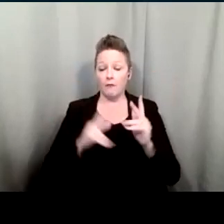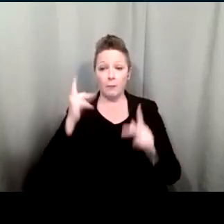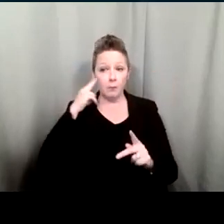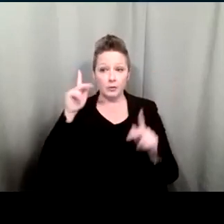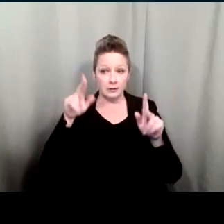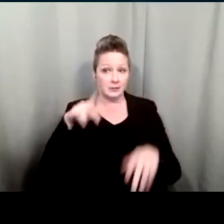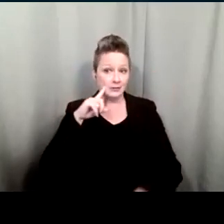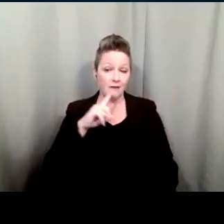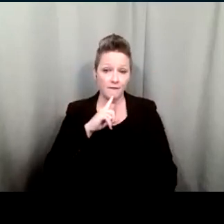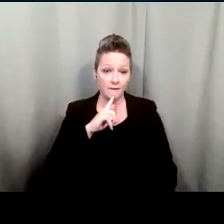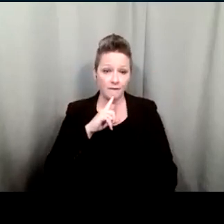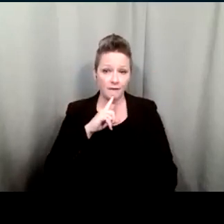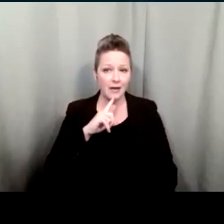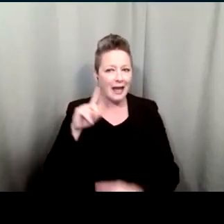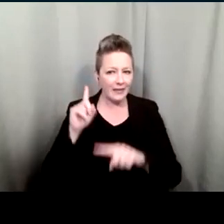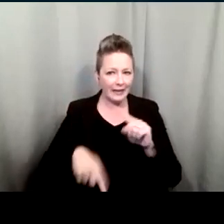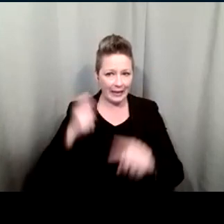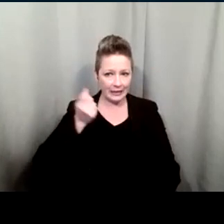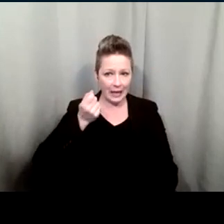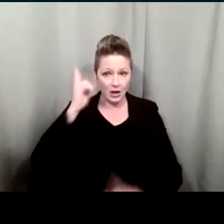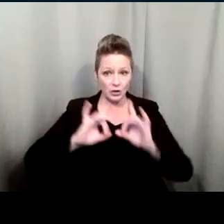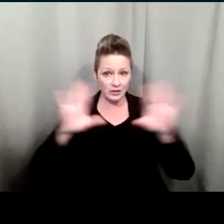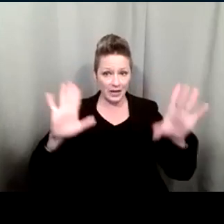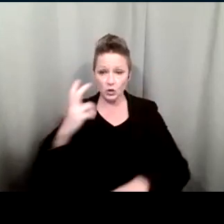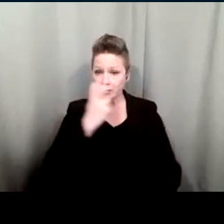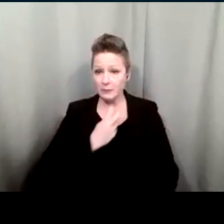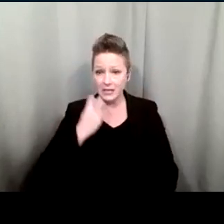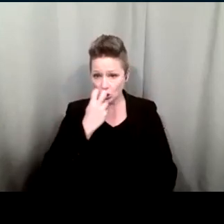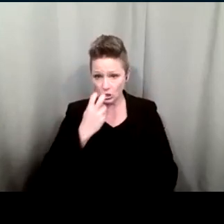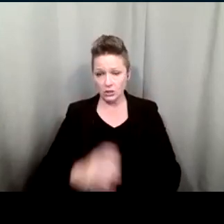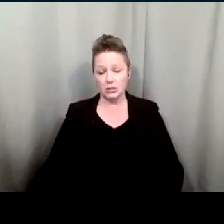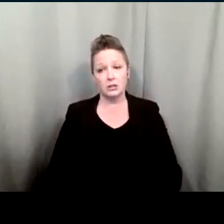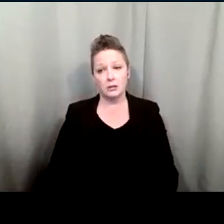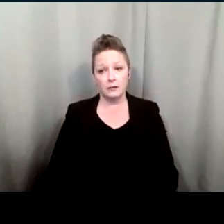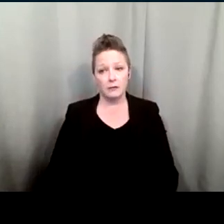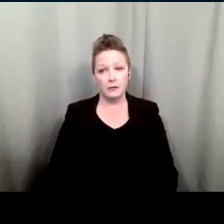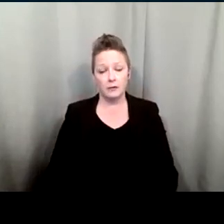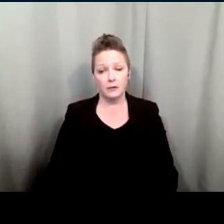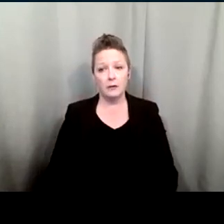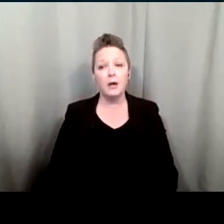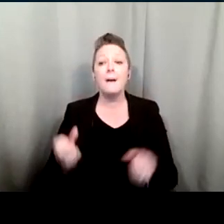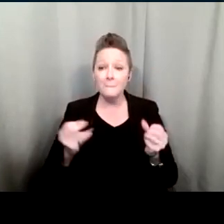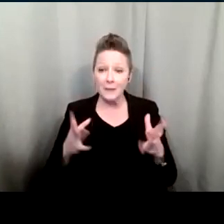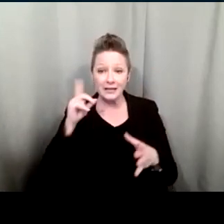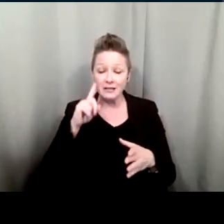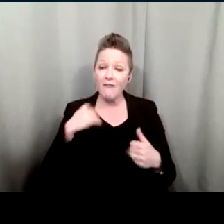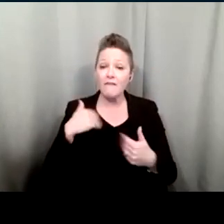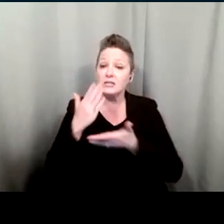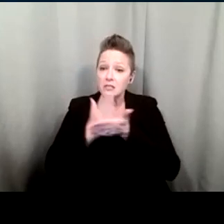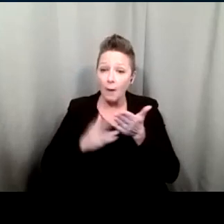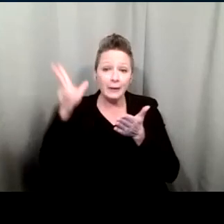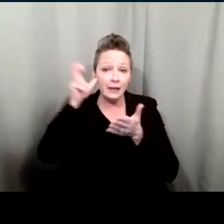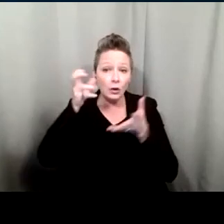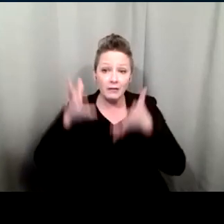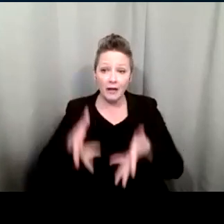discriminate your speech many deaf people have some residual hearing they may